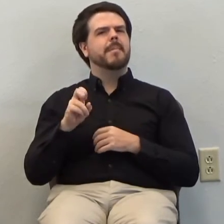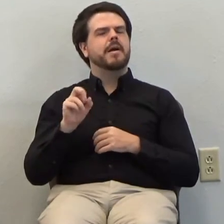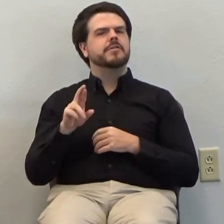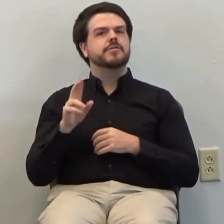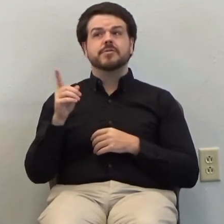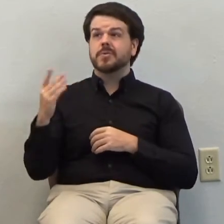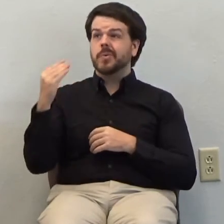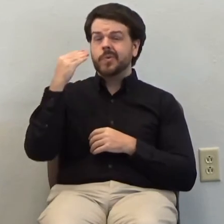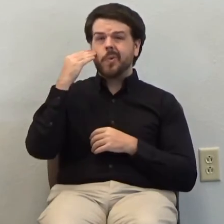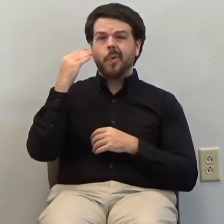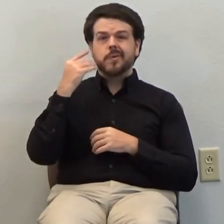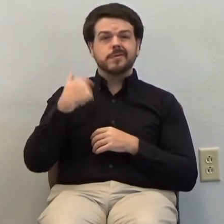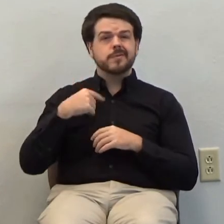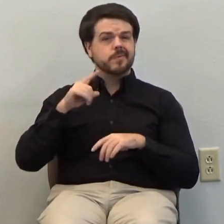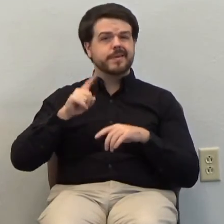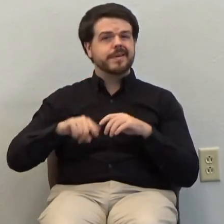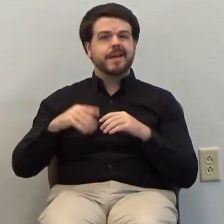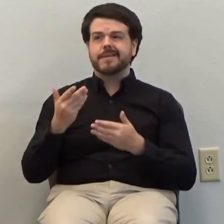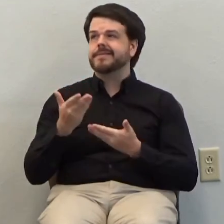cannot give perfection